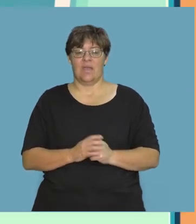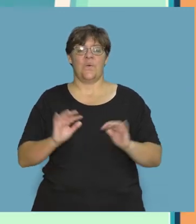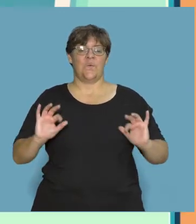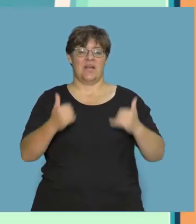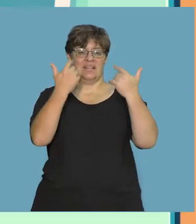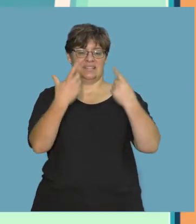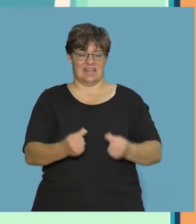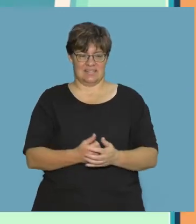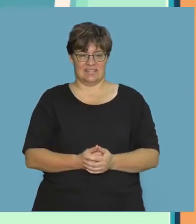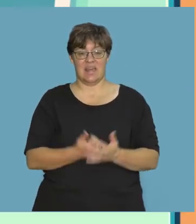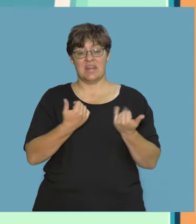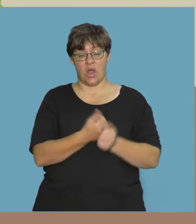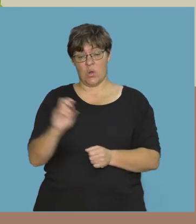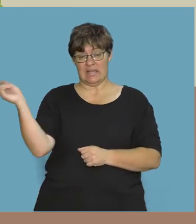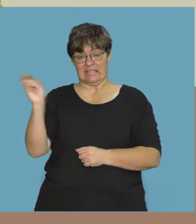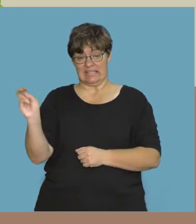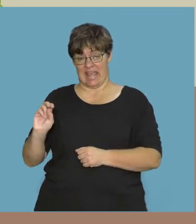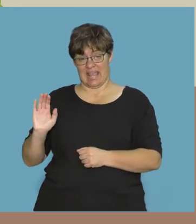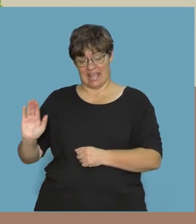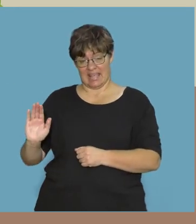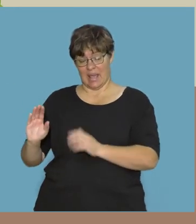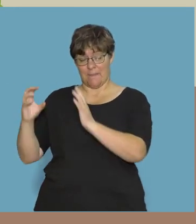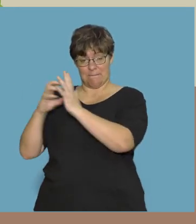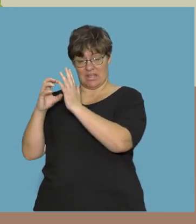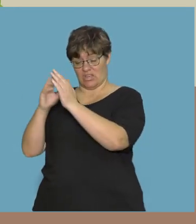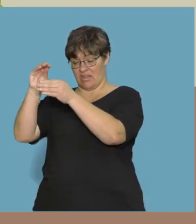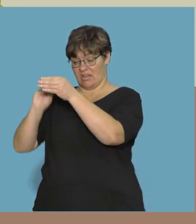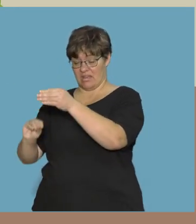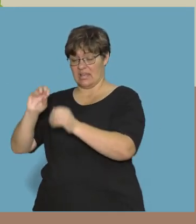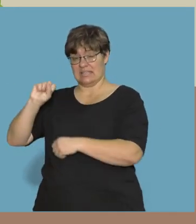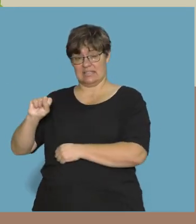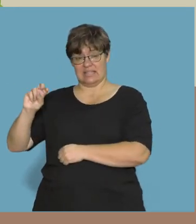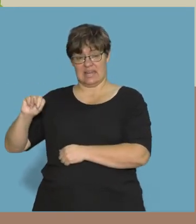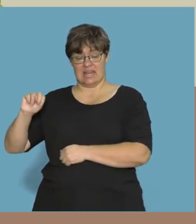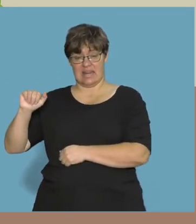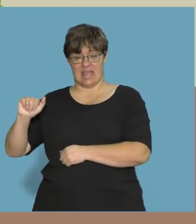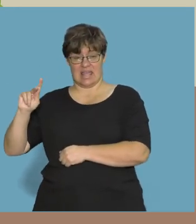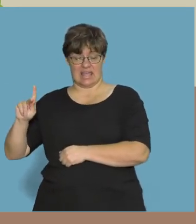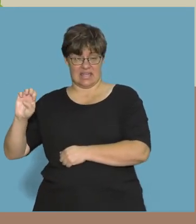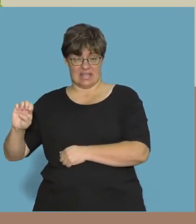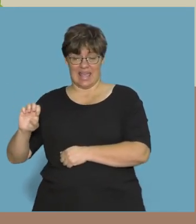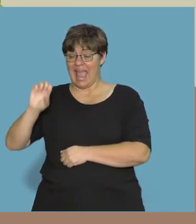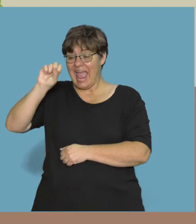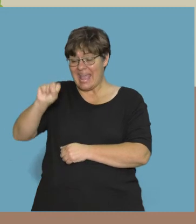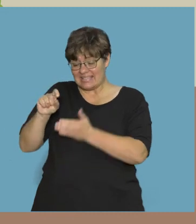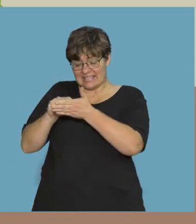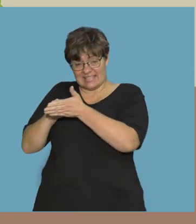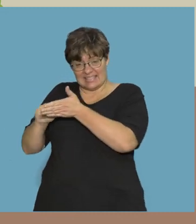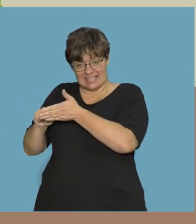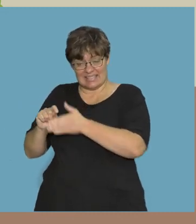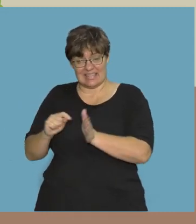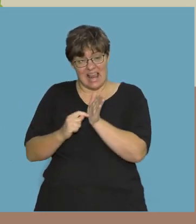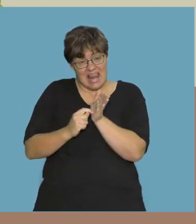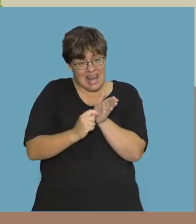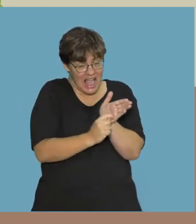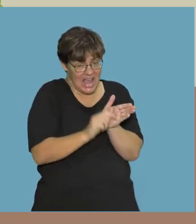Well done! Write snake under your picture. Underline the S. We